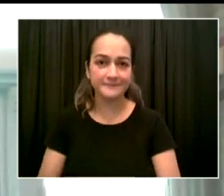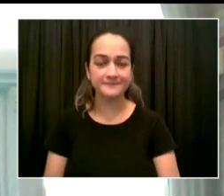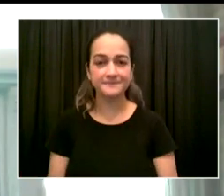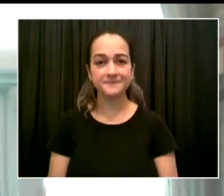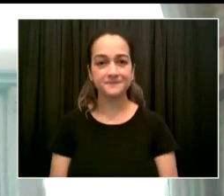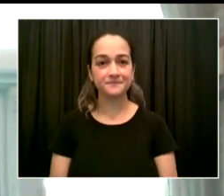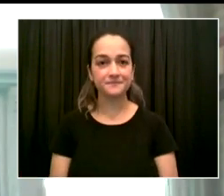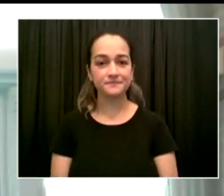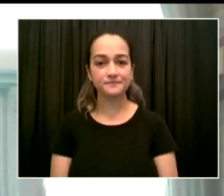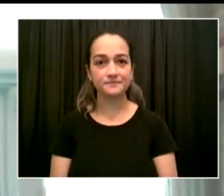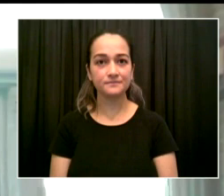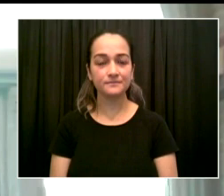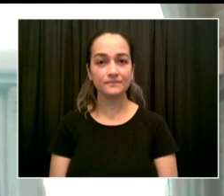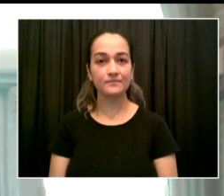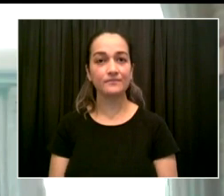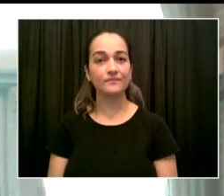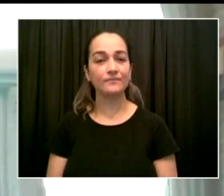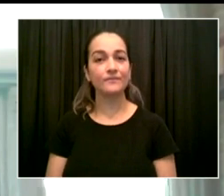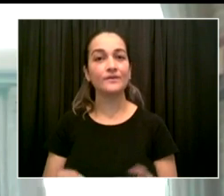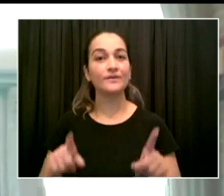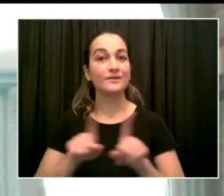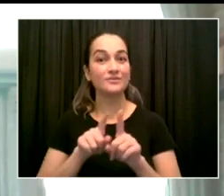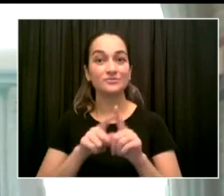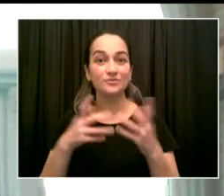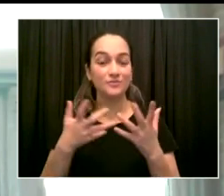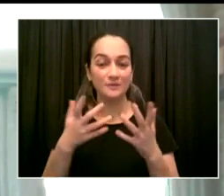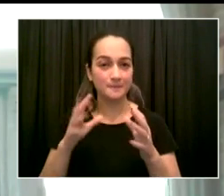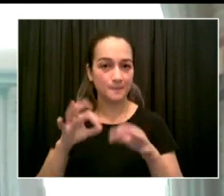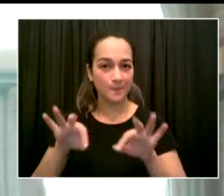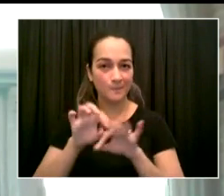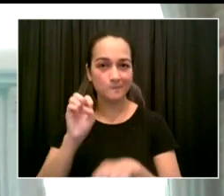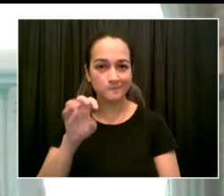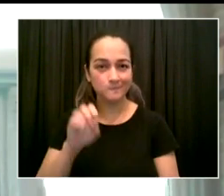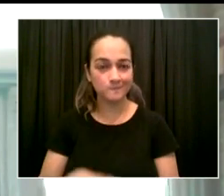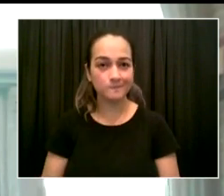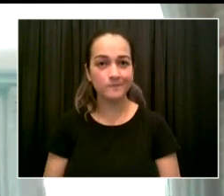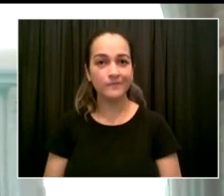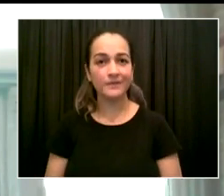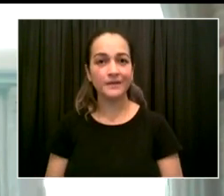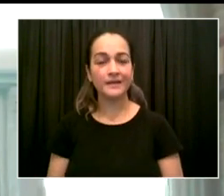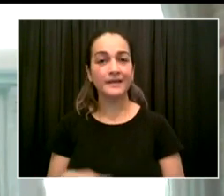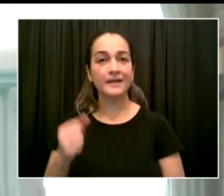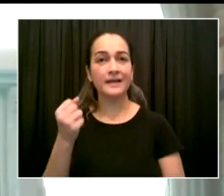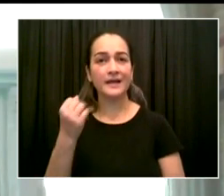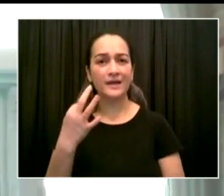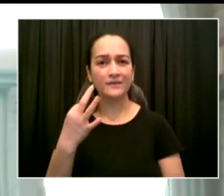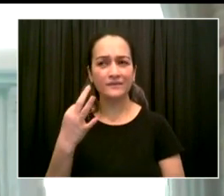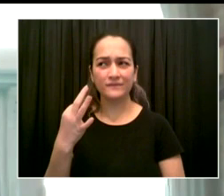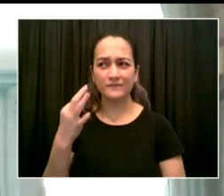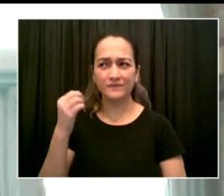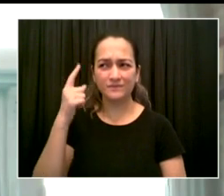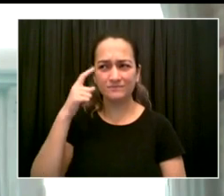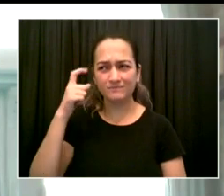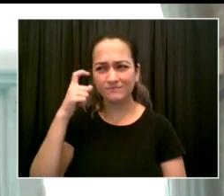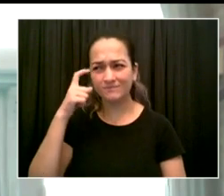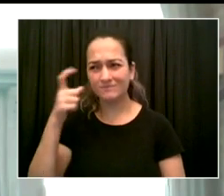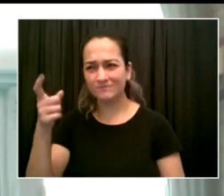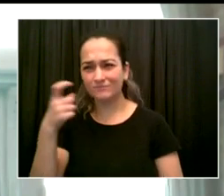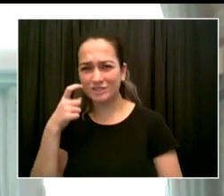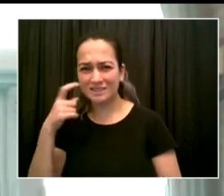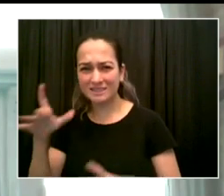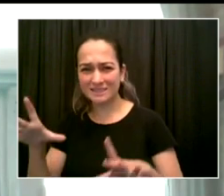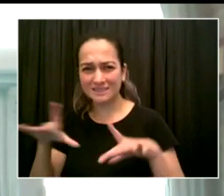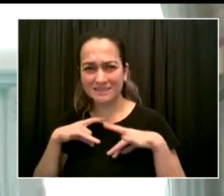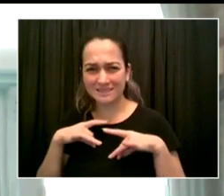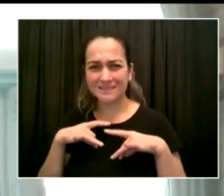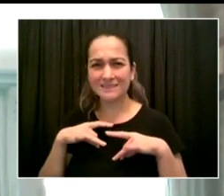COVID-19 test three to five days after potential exposure. Unvaccinated middle and high school students may test back into their